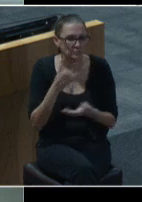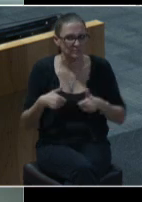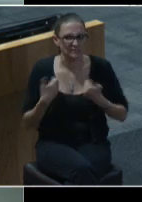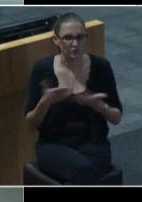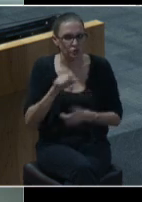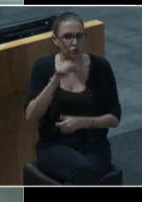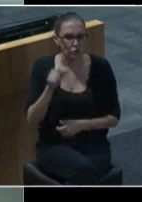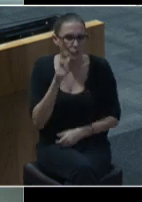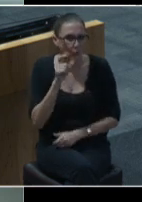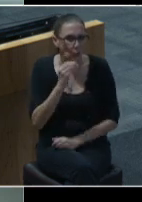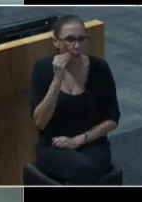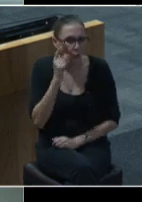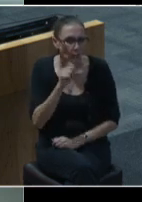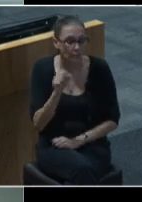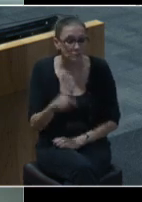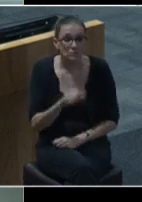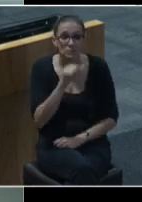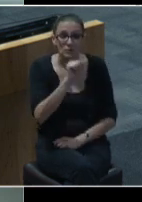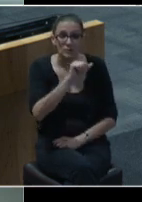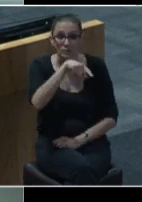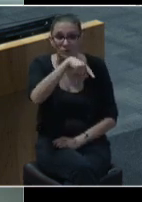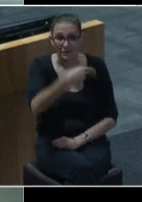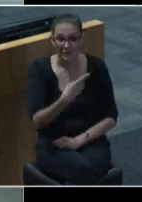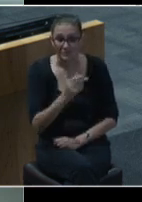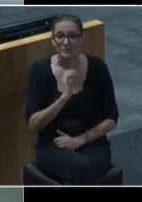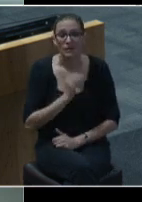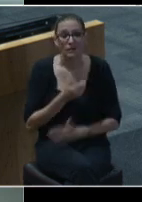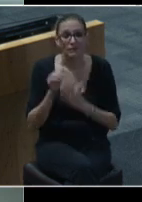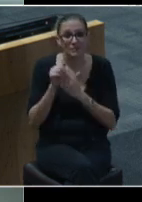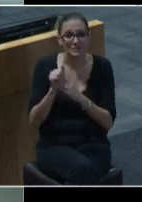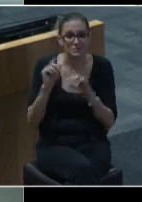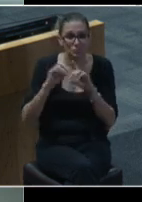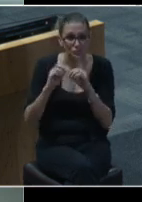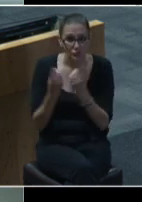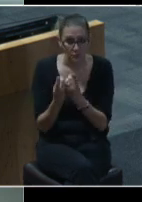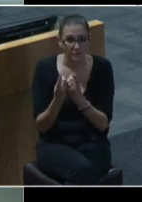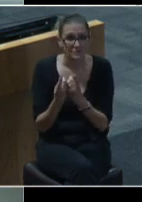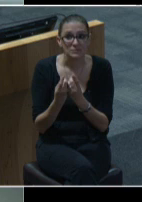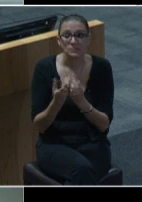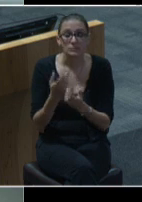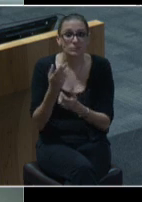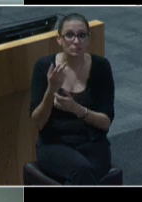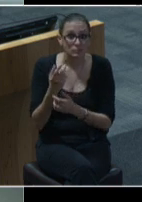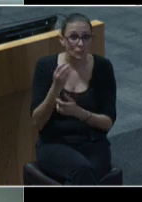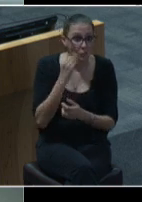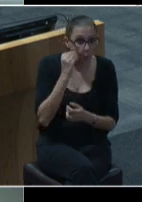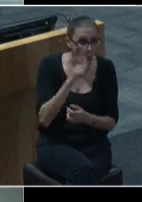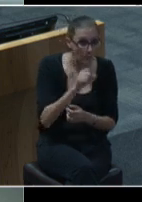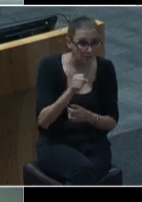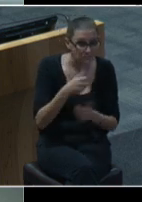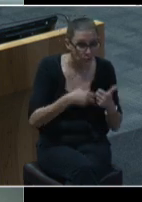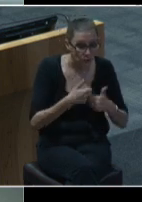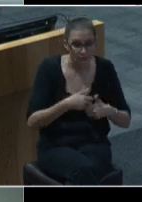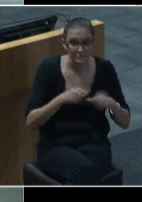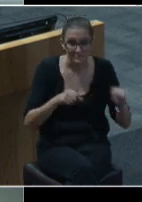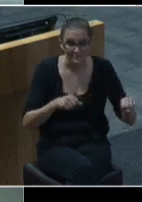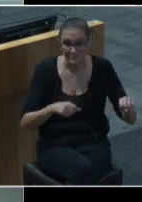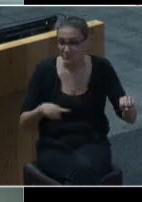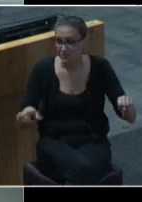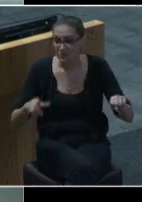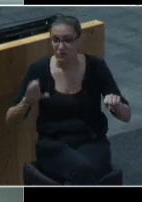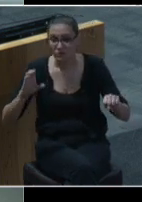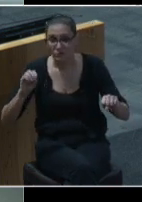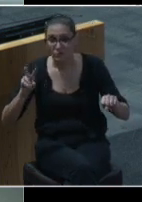austin public health our lead department in response to both homelessness and covid 19 has been